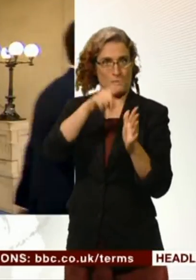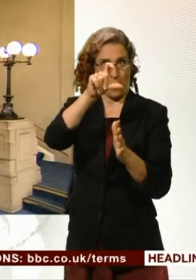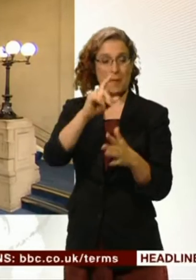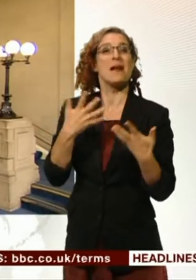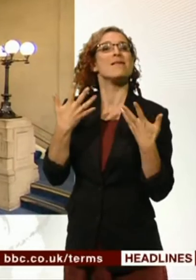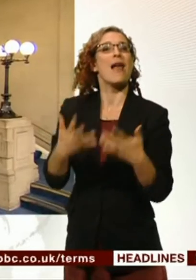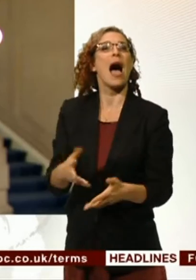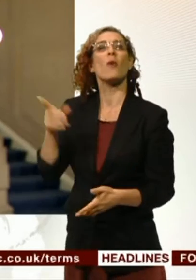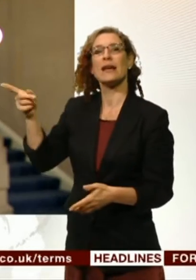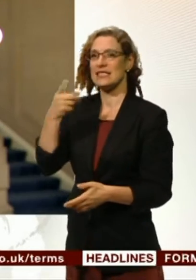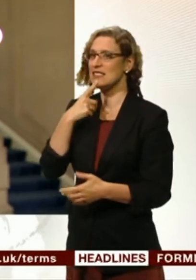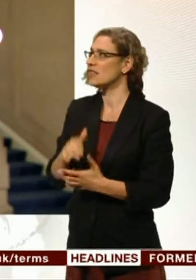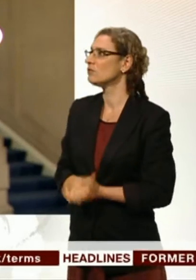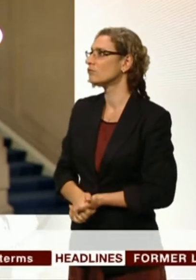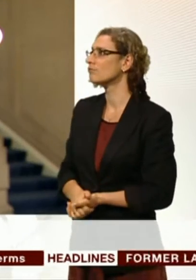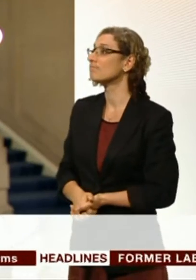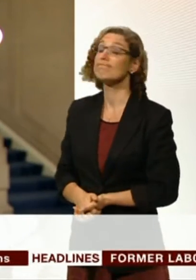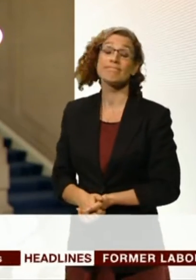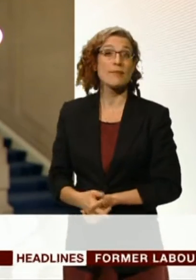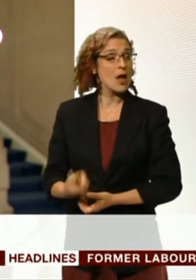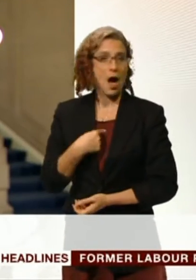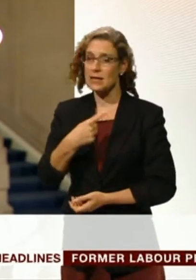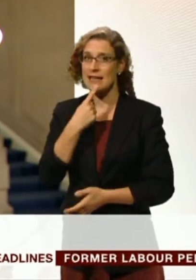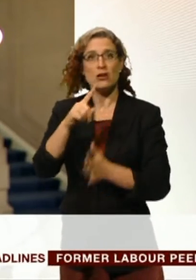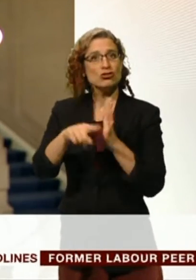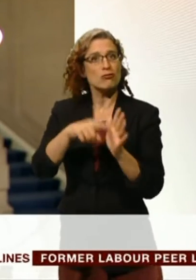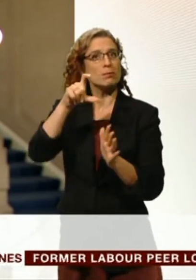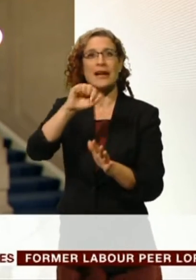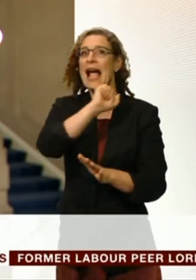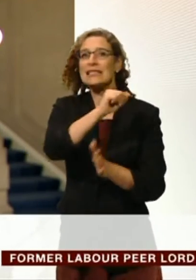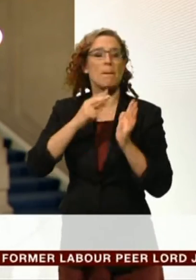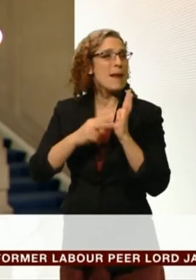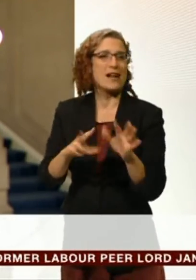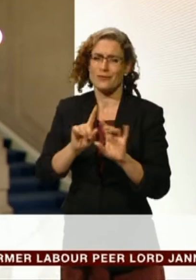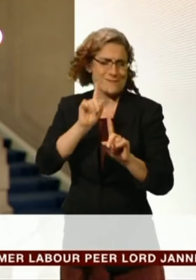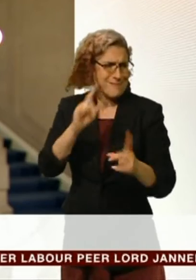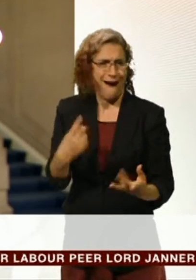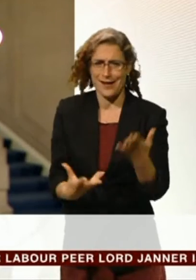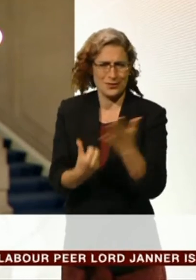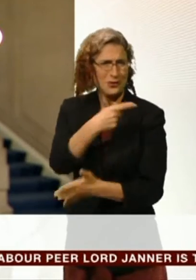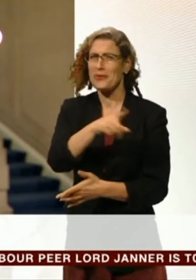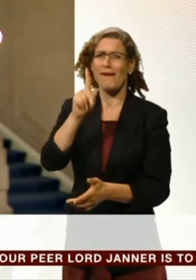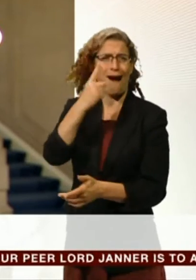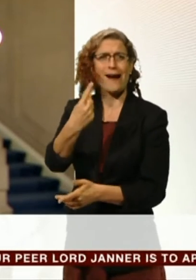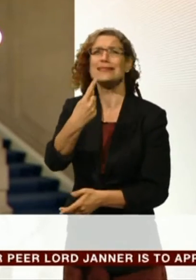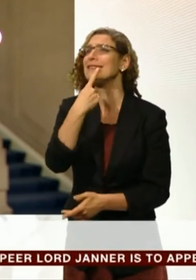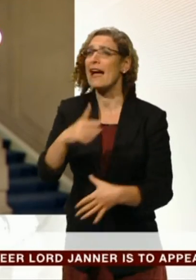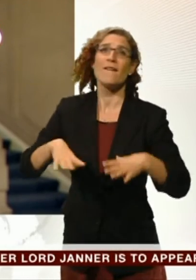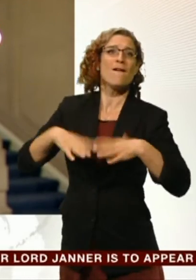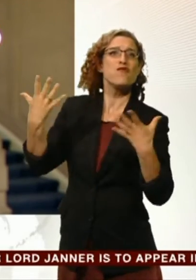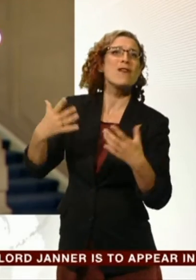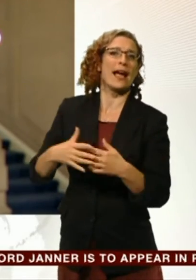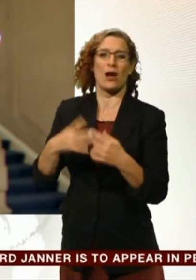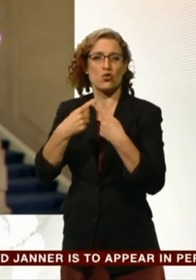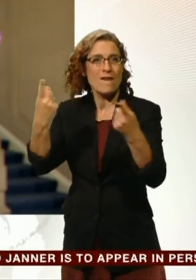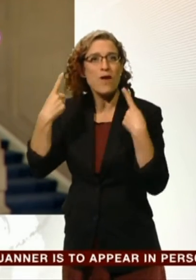today. I'm saying that Jeremy's plans lack credibility. It's not possible to promise free university education, re-nationalising